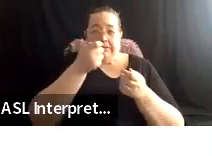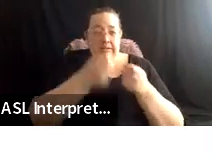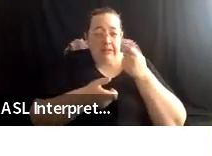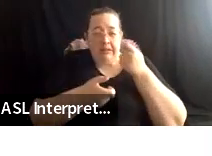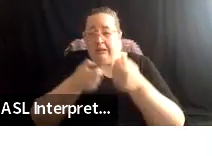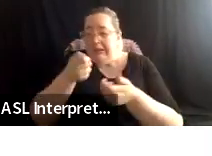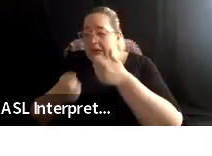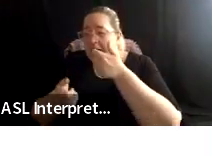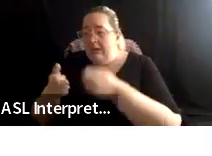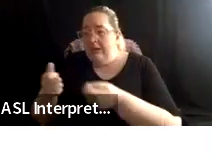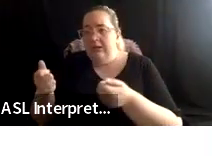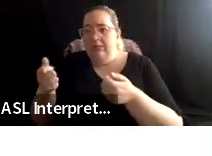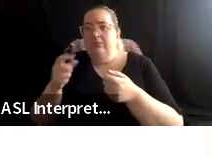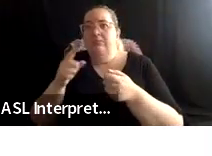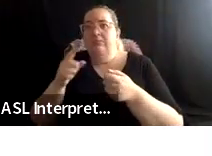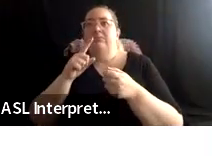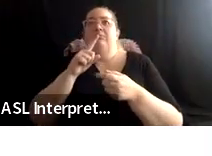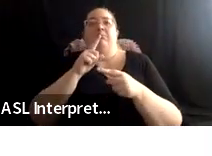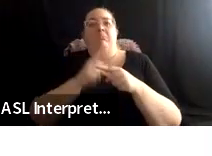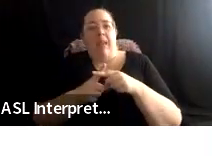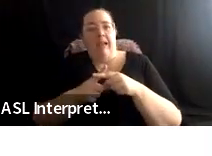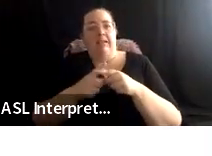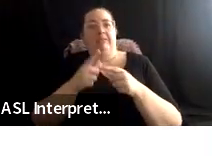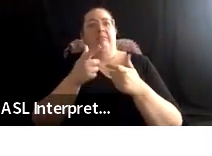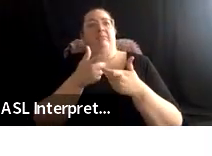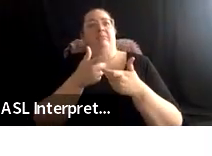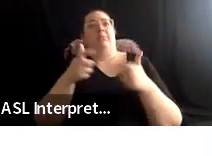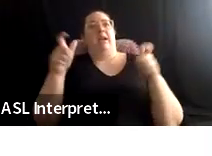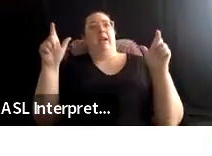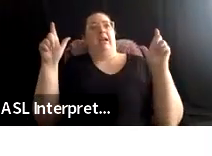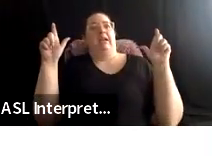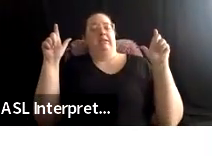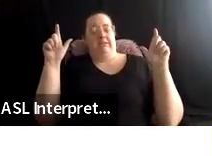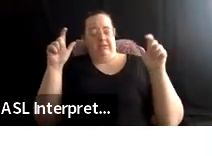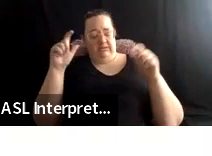And then, and very big. And the part, um,